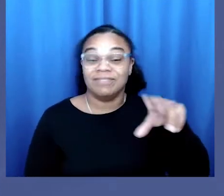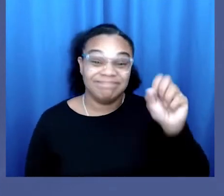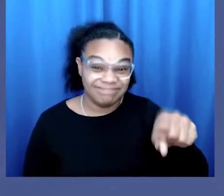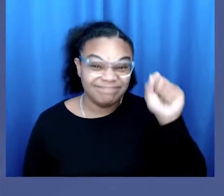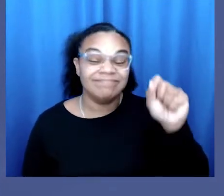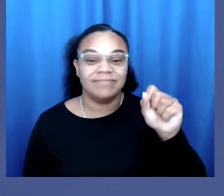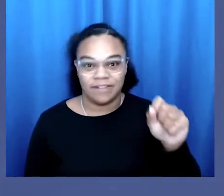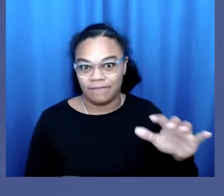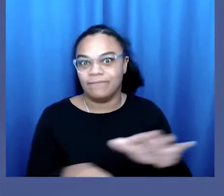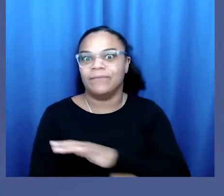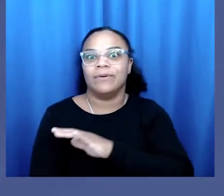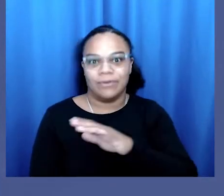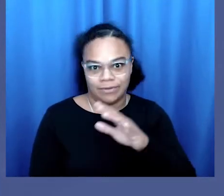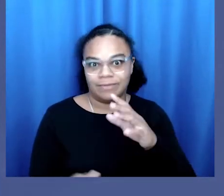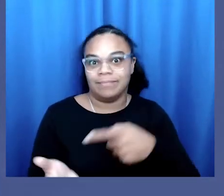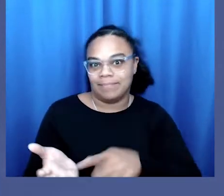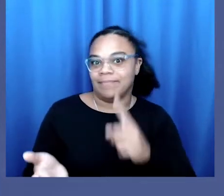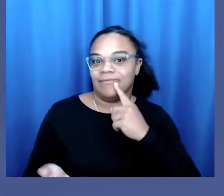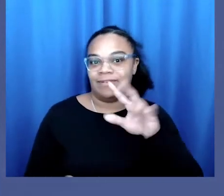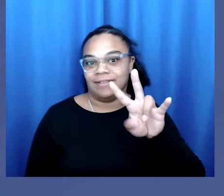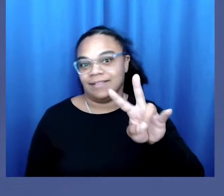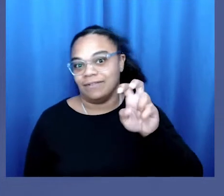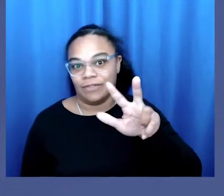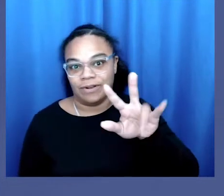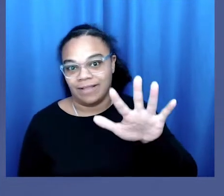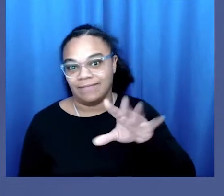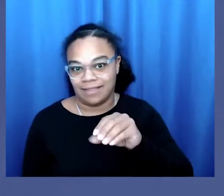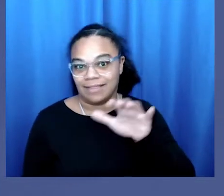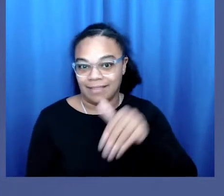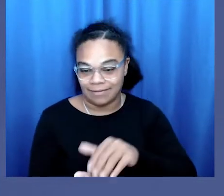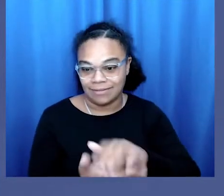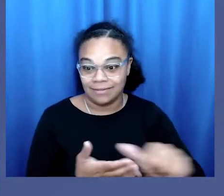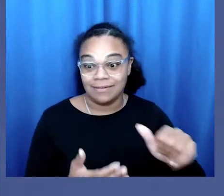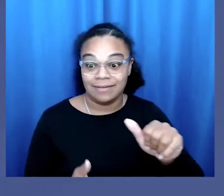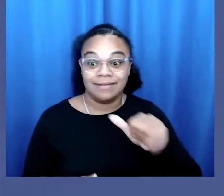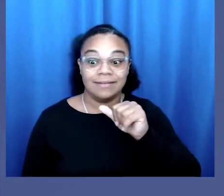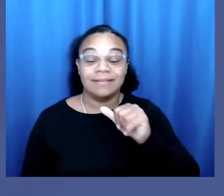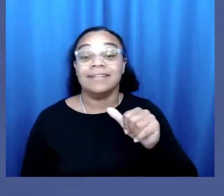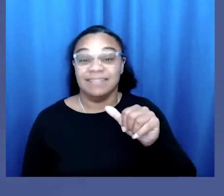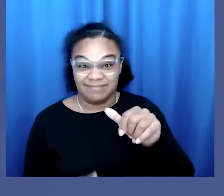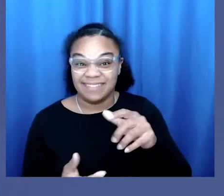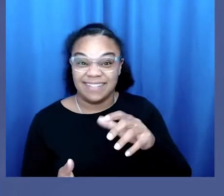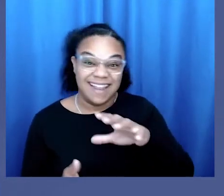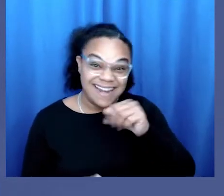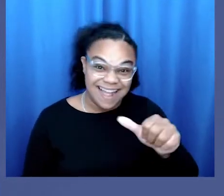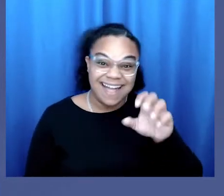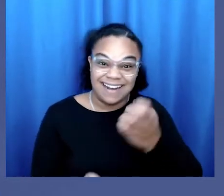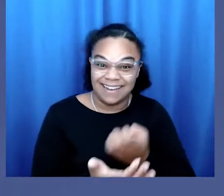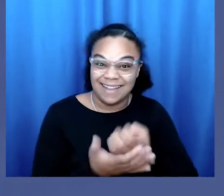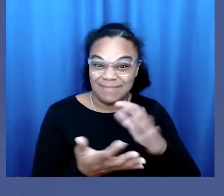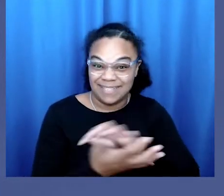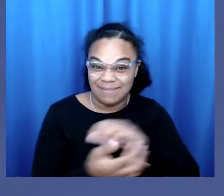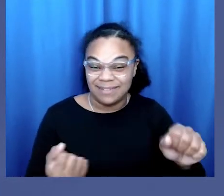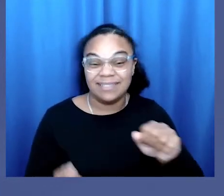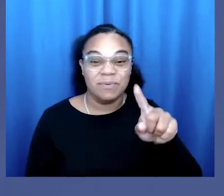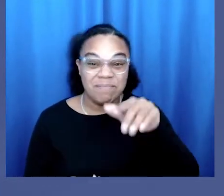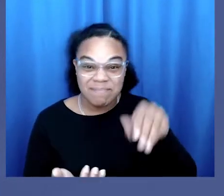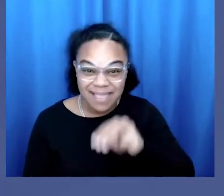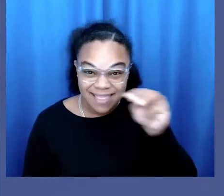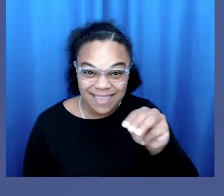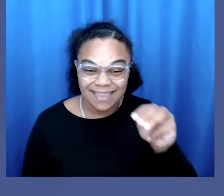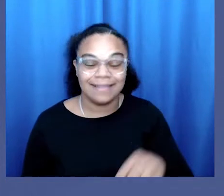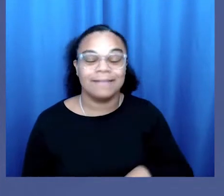Full economic damages of 735,000. Non-economic damages of 1 million. This was the first time